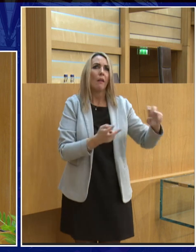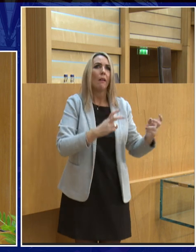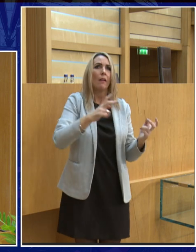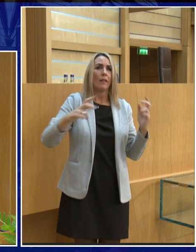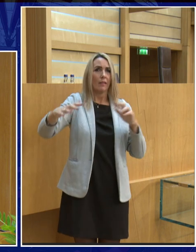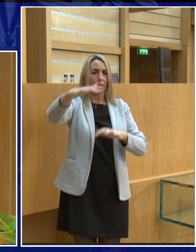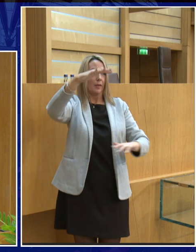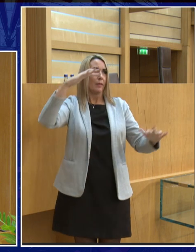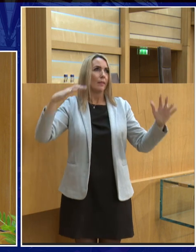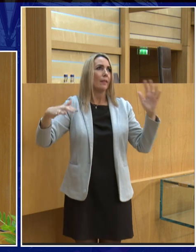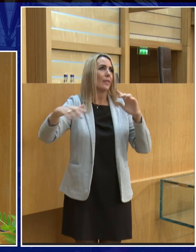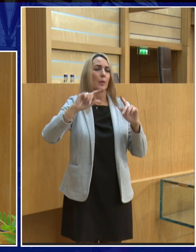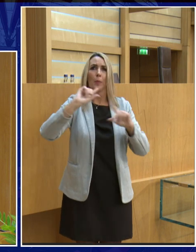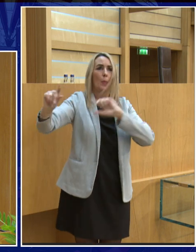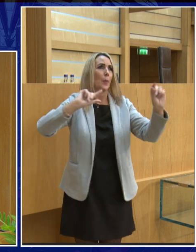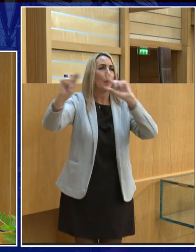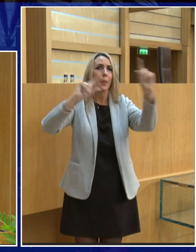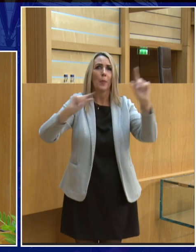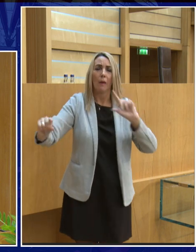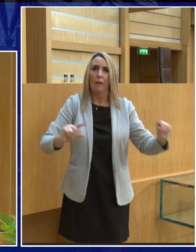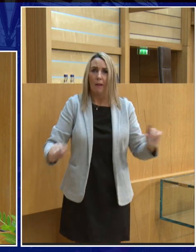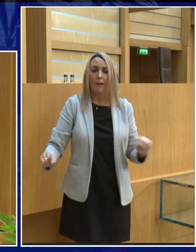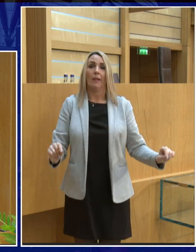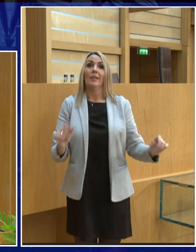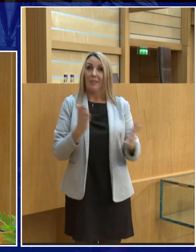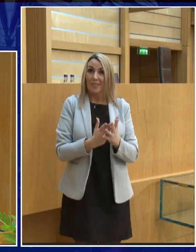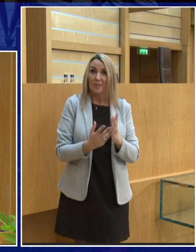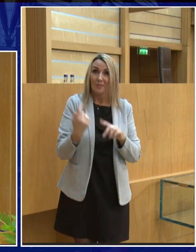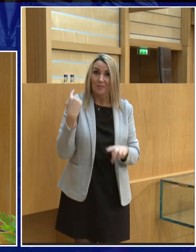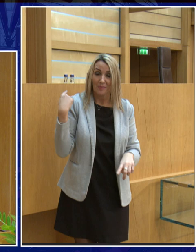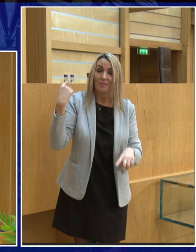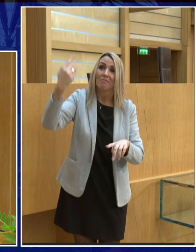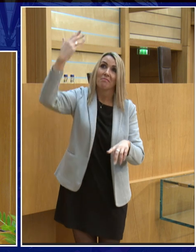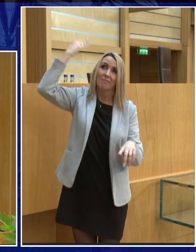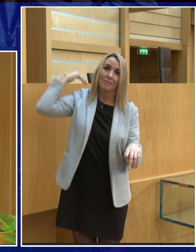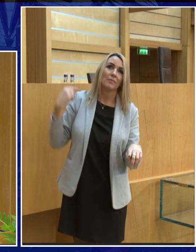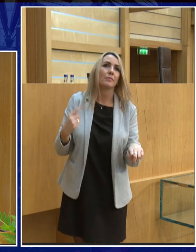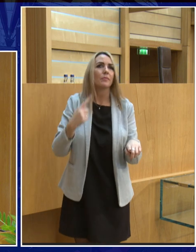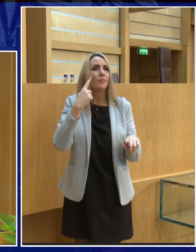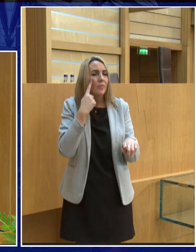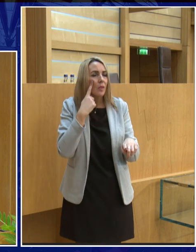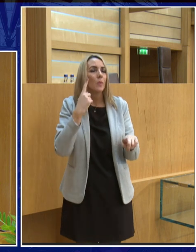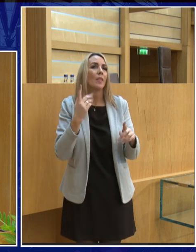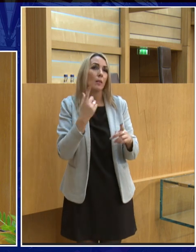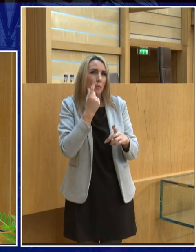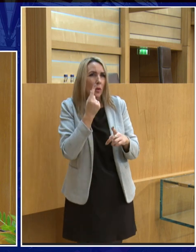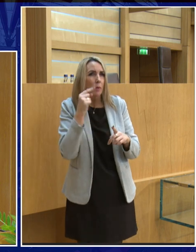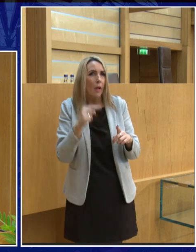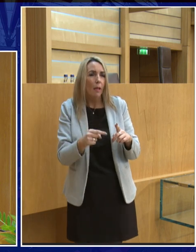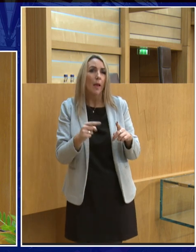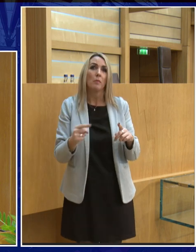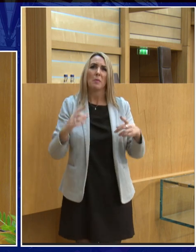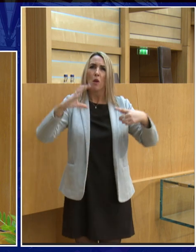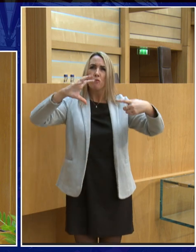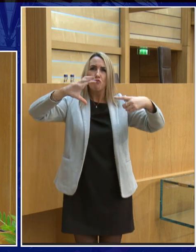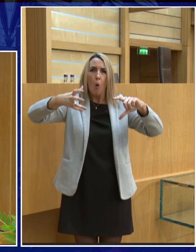solar system there was things zipping around all over the place you would have had to duck and so what we think is that some of these sort of large